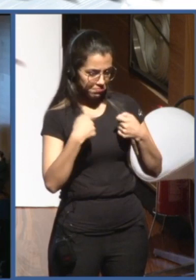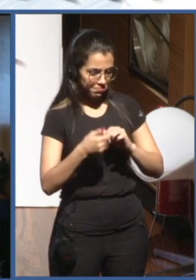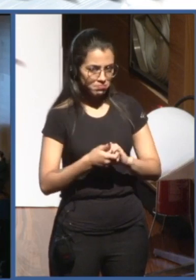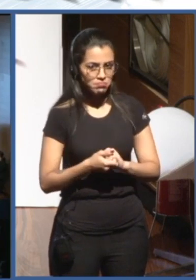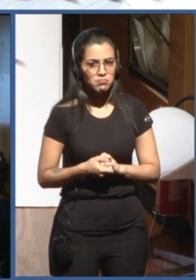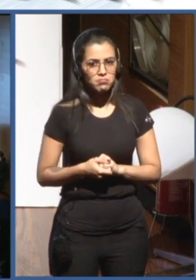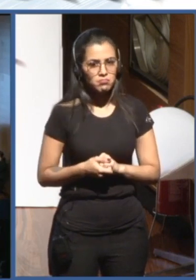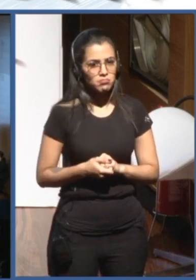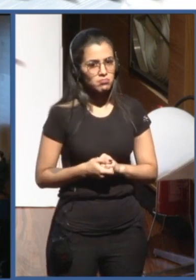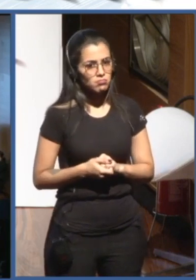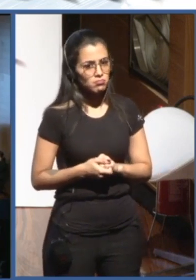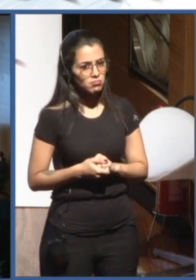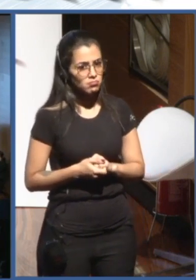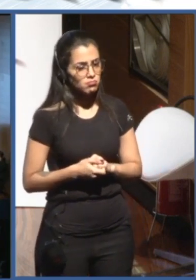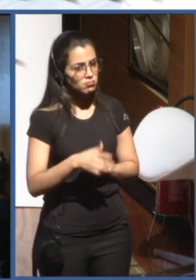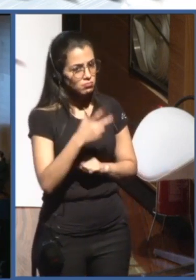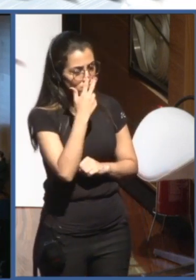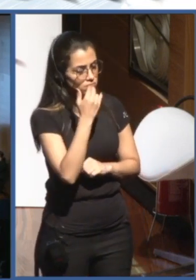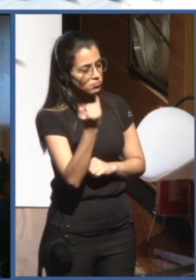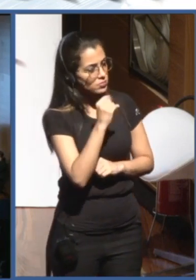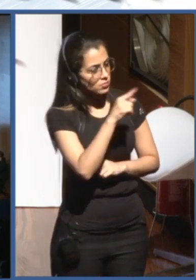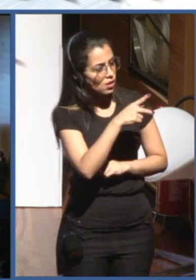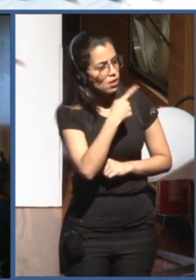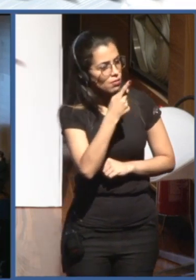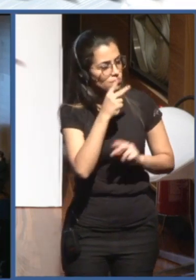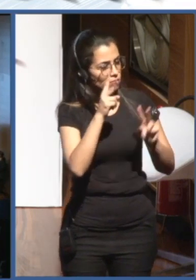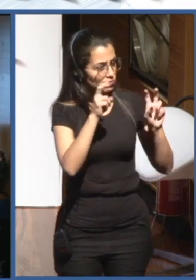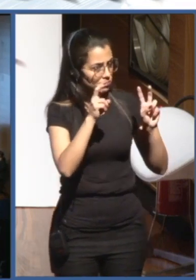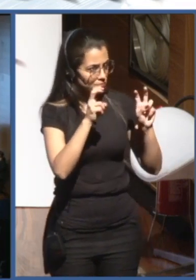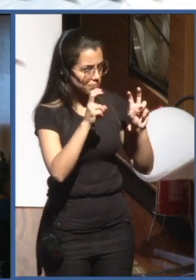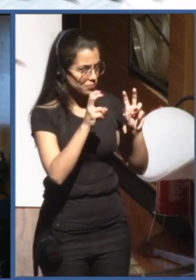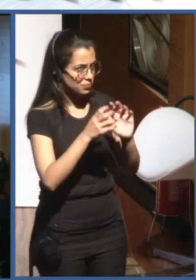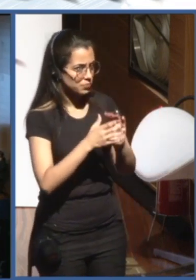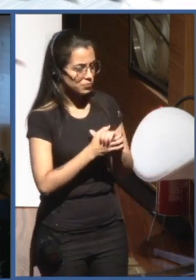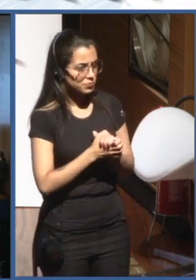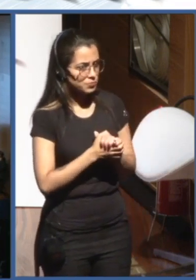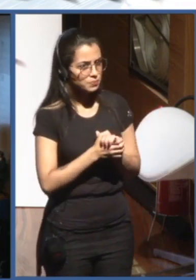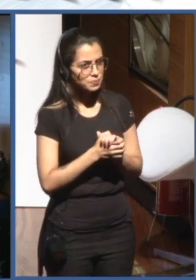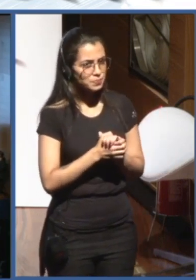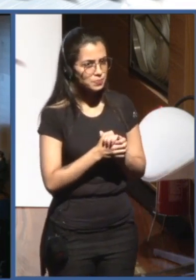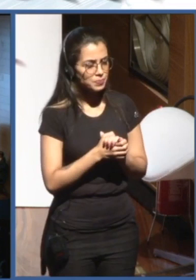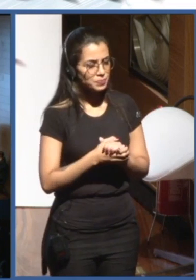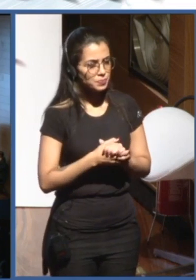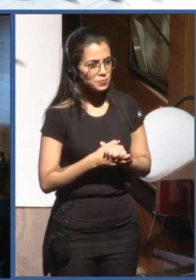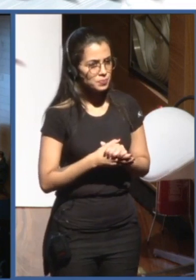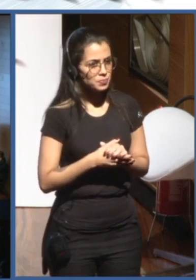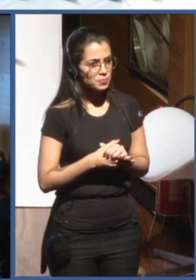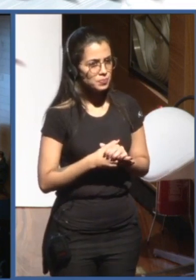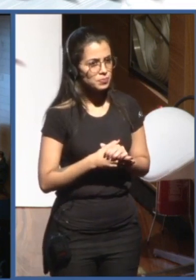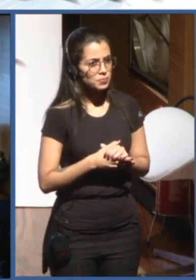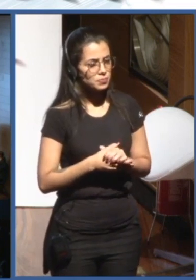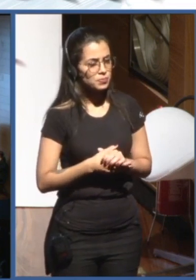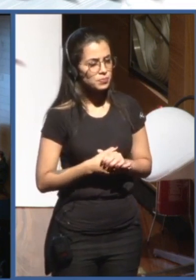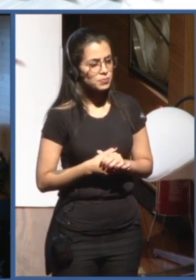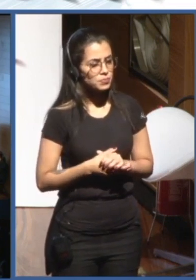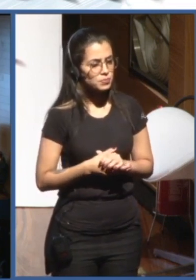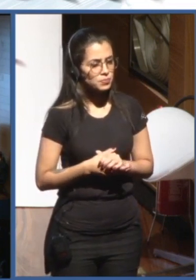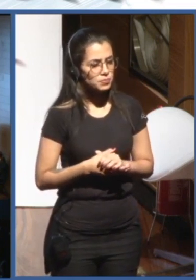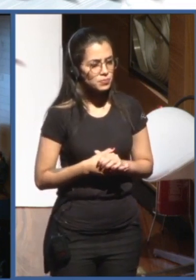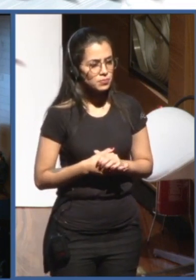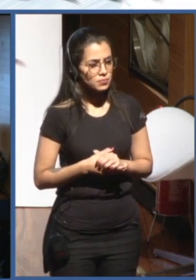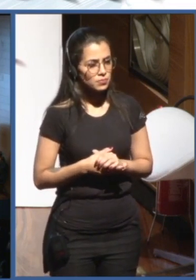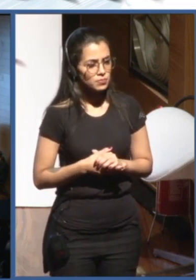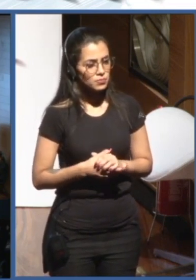highlighted the implementation aspects of this recommendation. Let me now move to Edson. You were a member of the UN